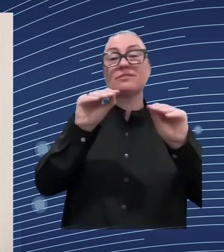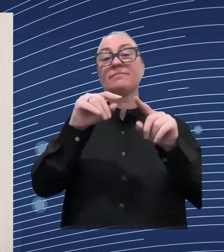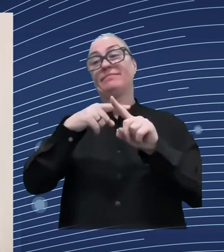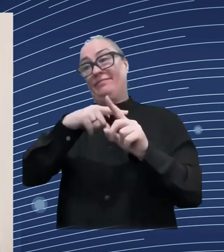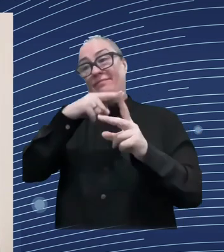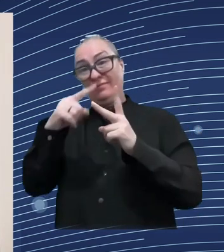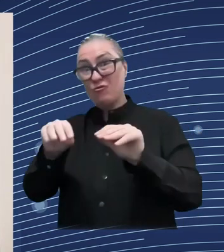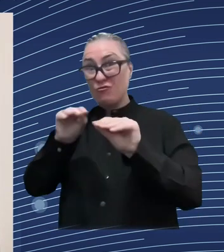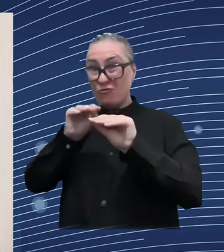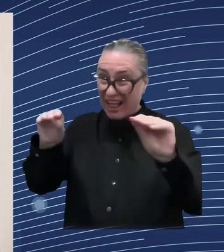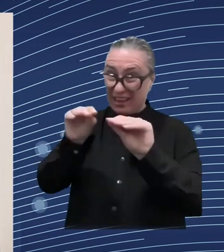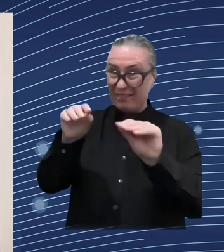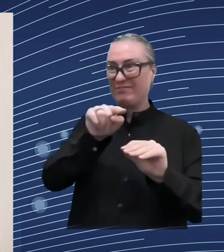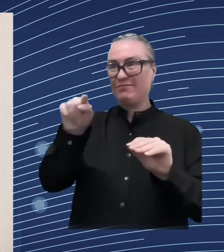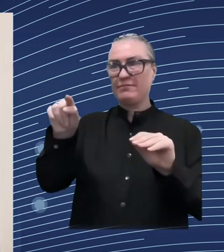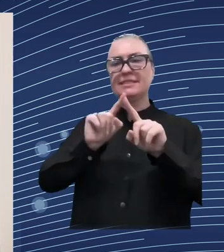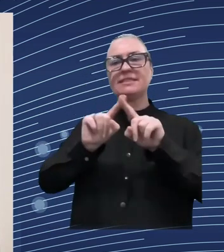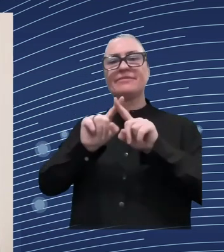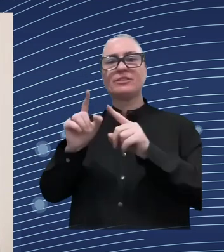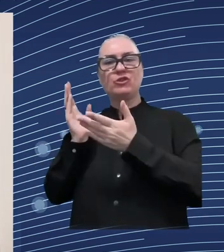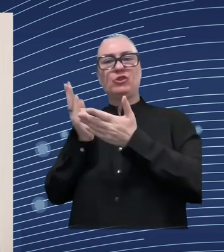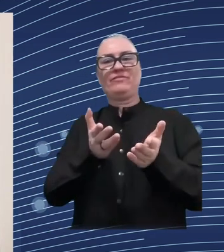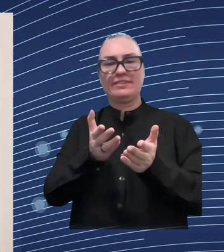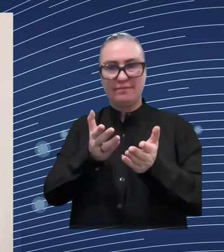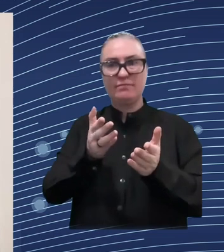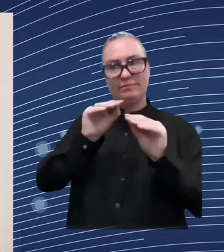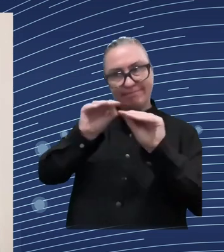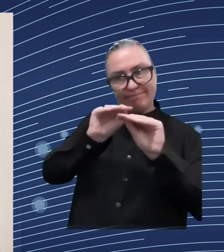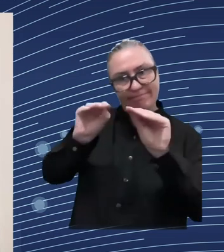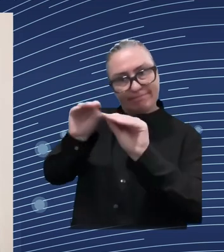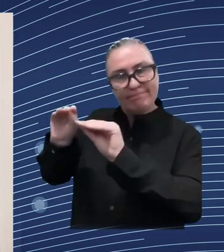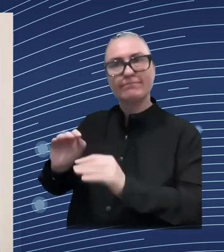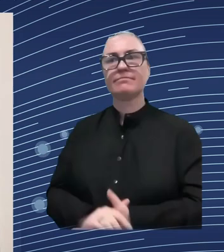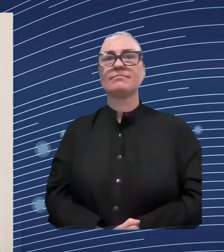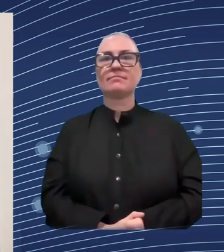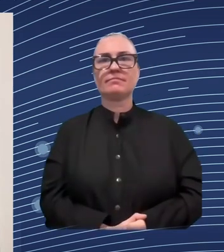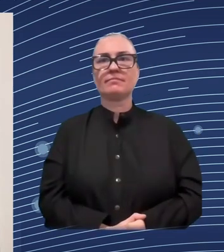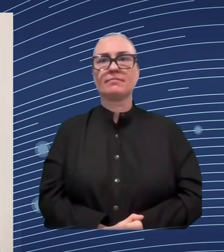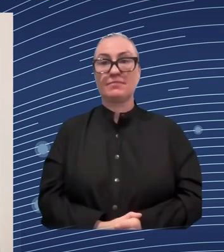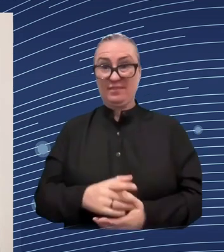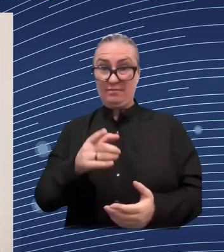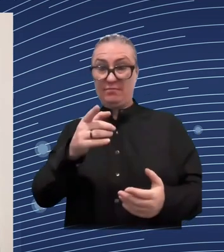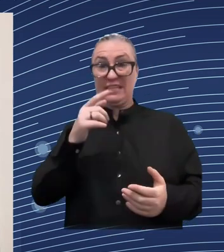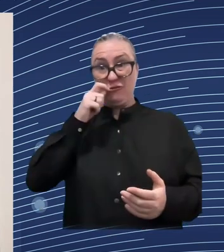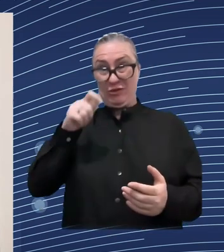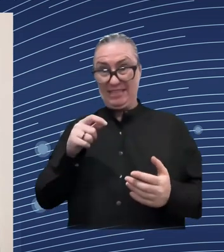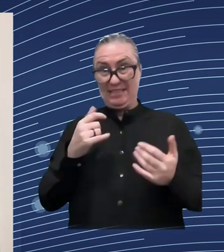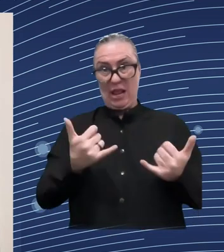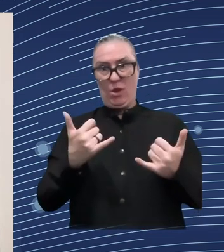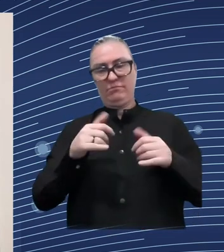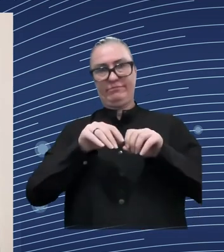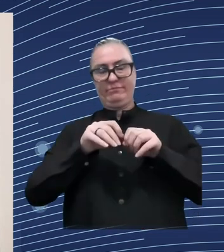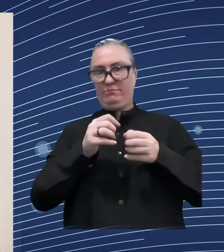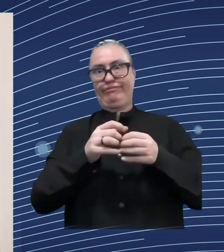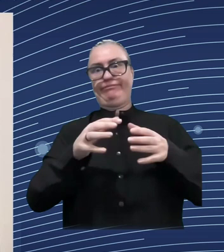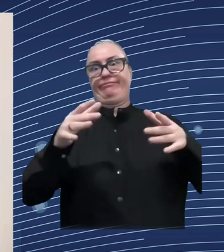terms of prosthetics we need to ensure that adequate and qualified staff are available to deliver